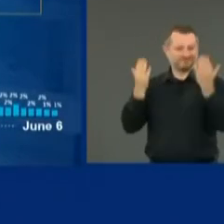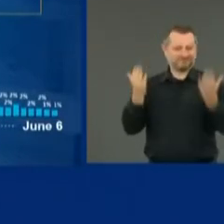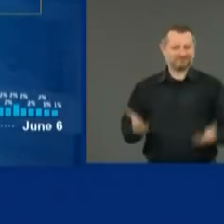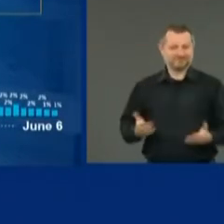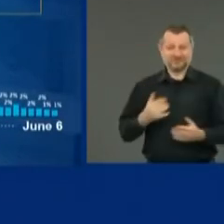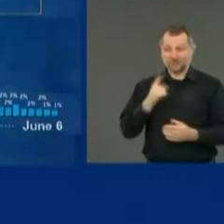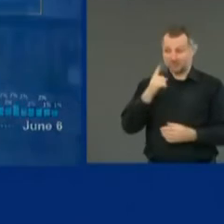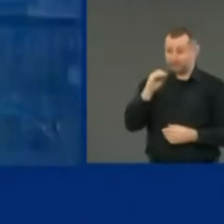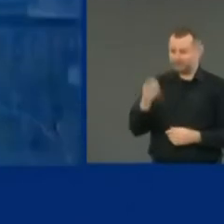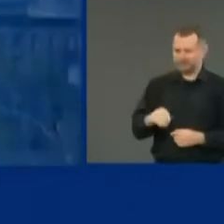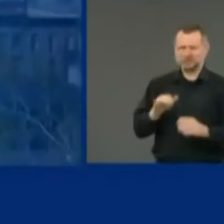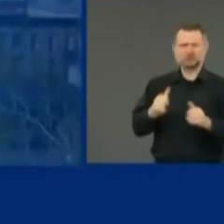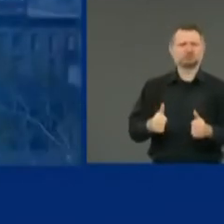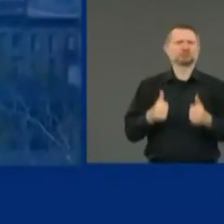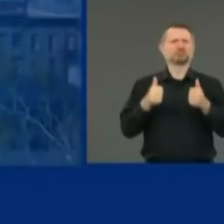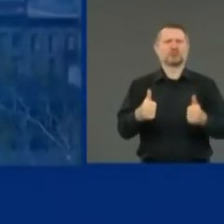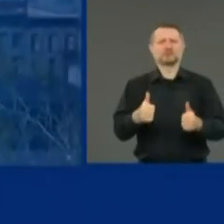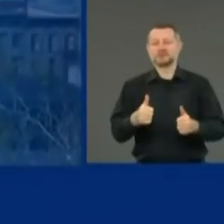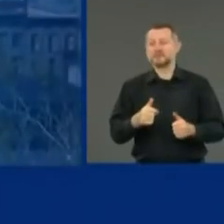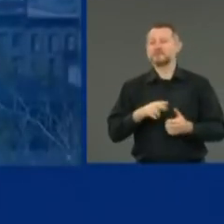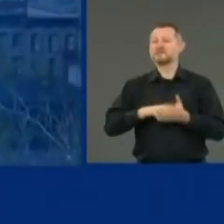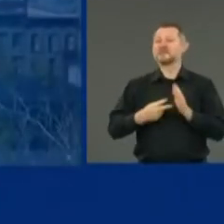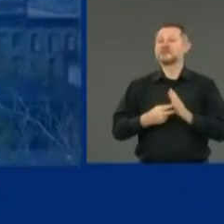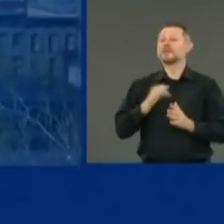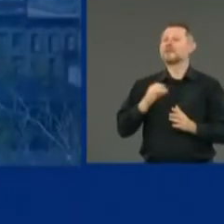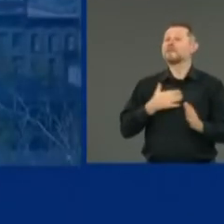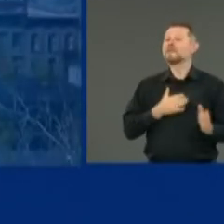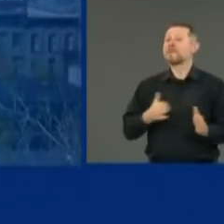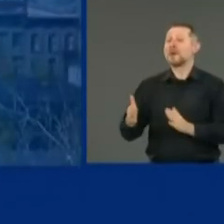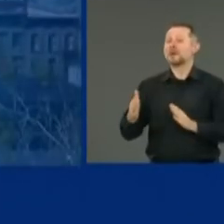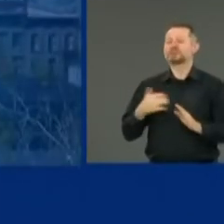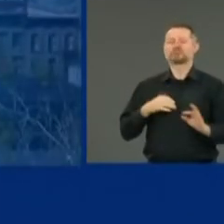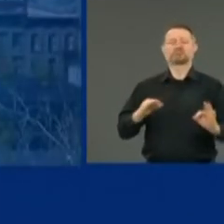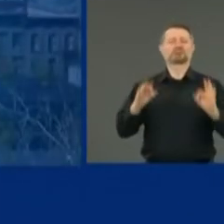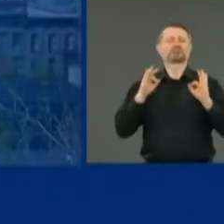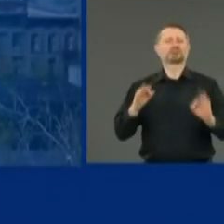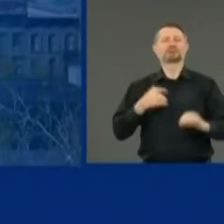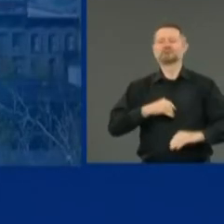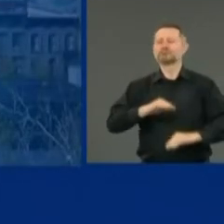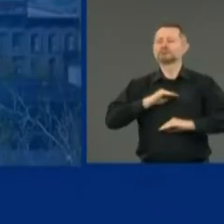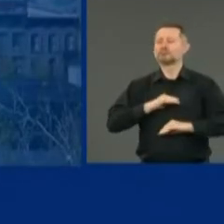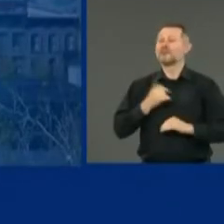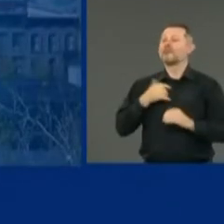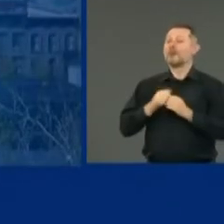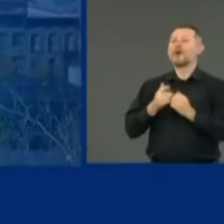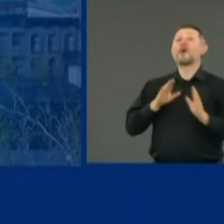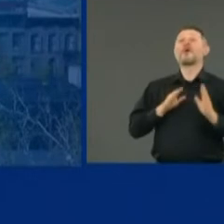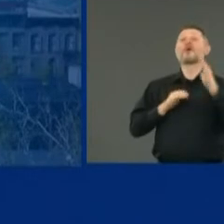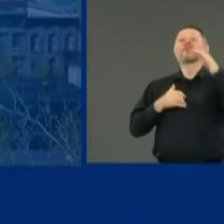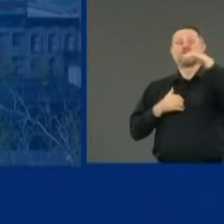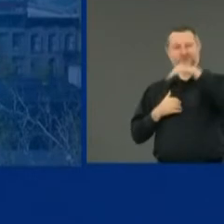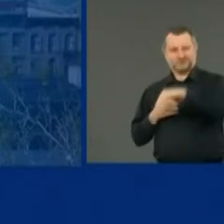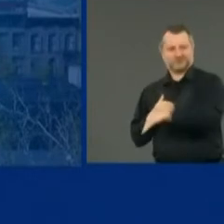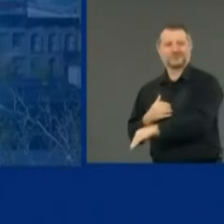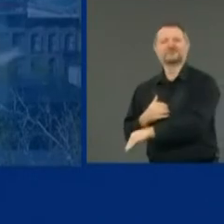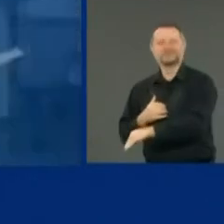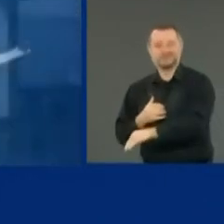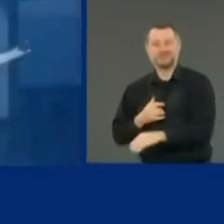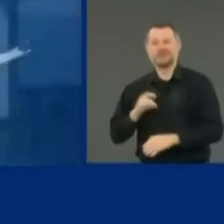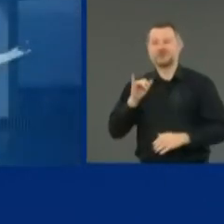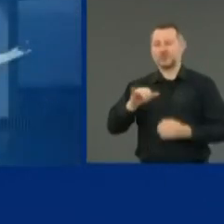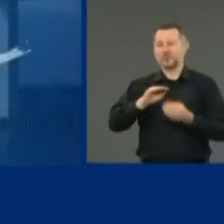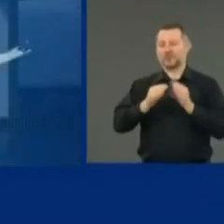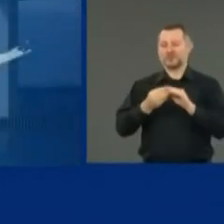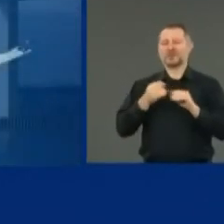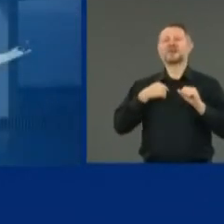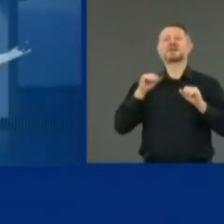news. It means the plan is working. It means we bent the curve. And on those numbers, we can advance